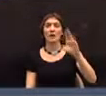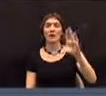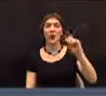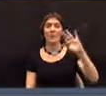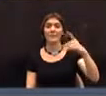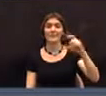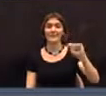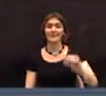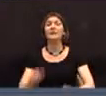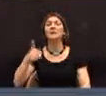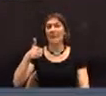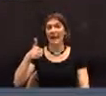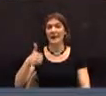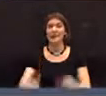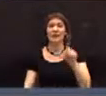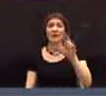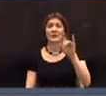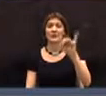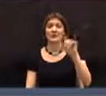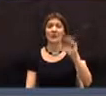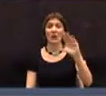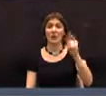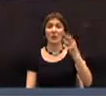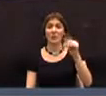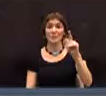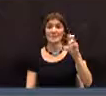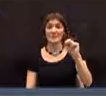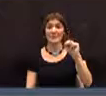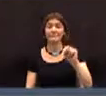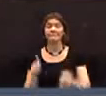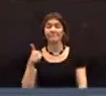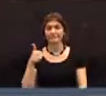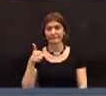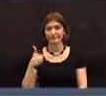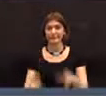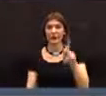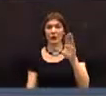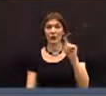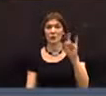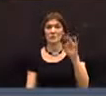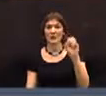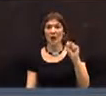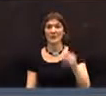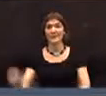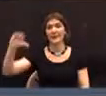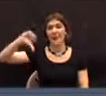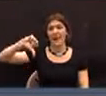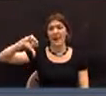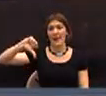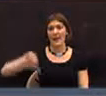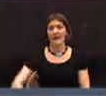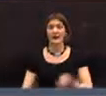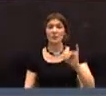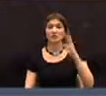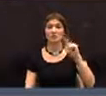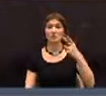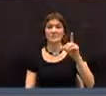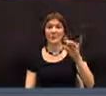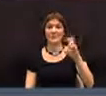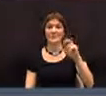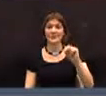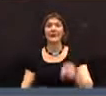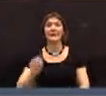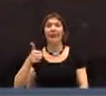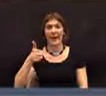Yay. Nay. Lucinda Cuthbertson. Nay. Kurt Dimes. Nay. Judith Davidson.